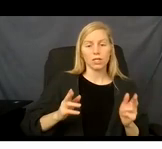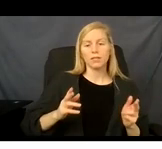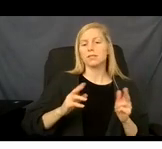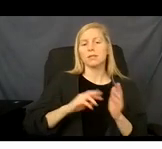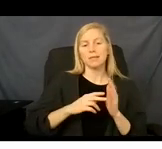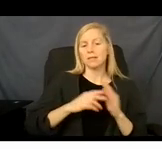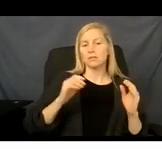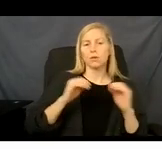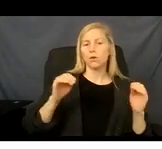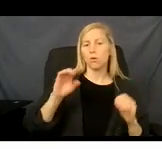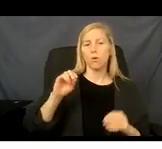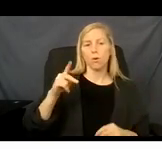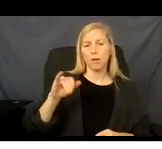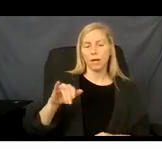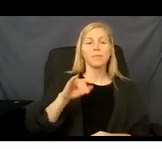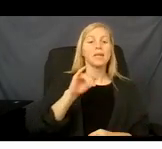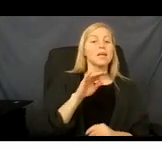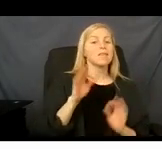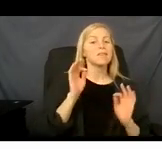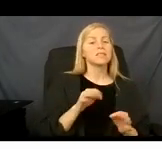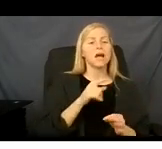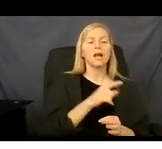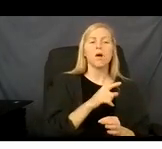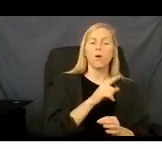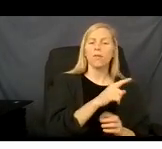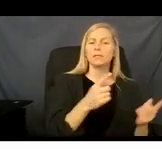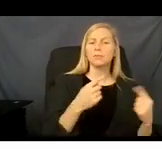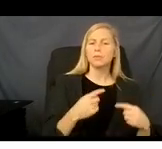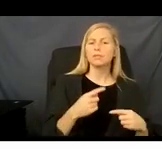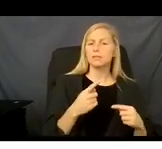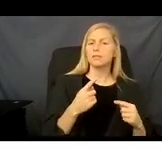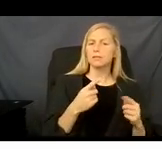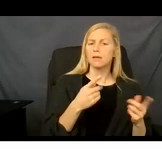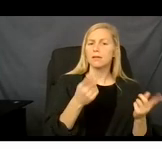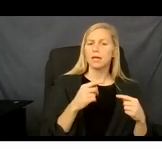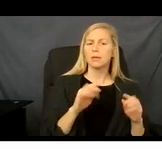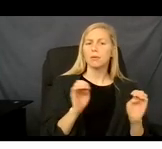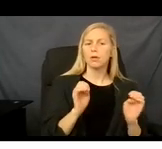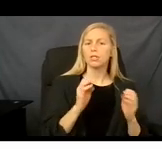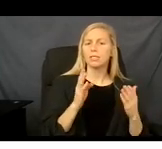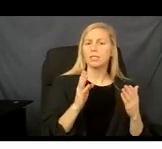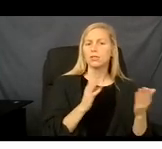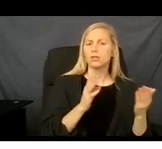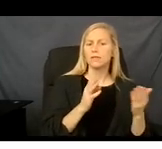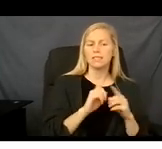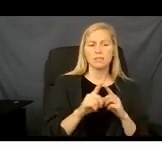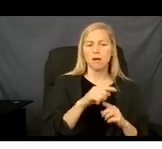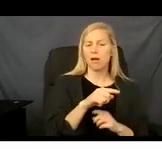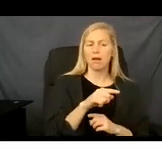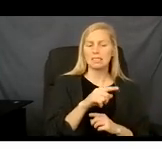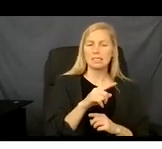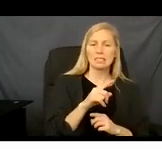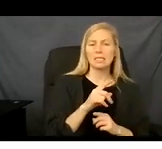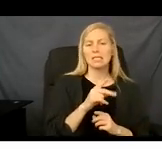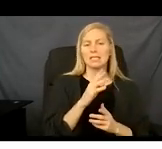-pay. If it is decided that, well, this person came to the emergency room or services provided is not classified emergency